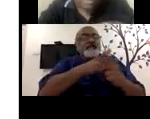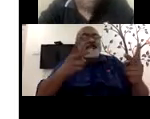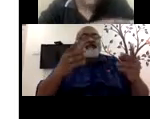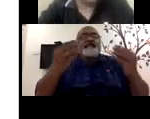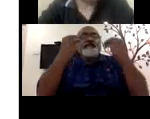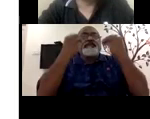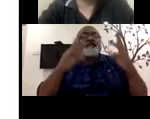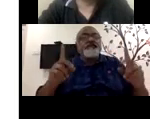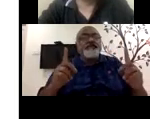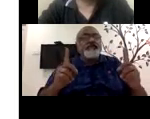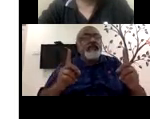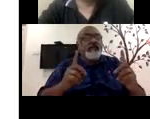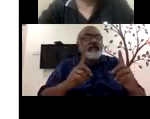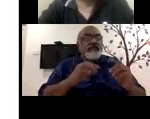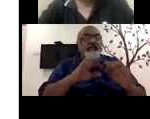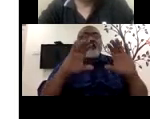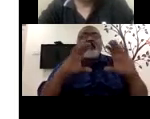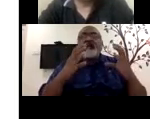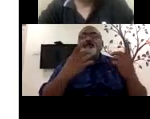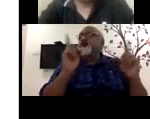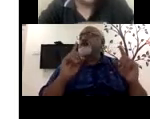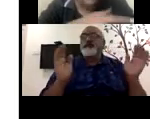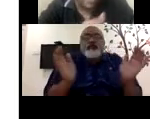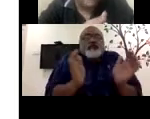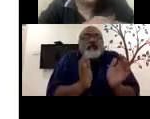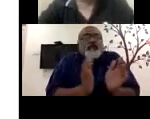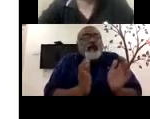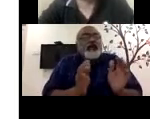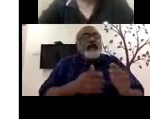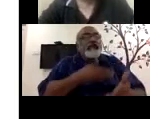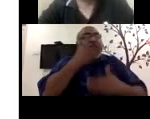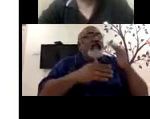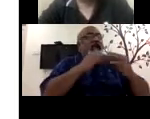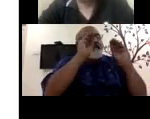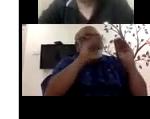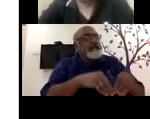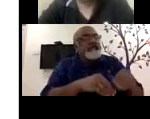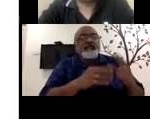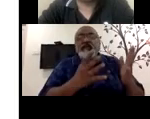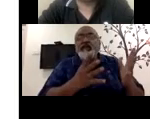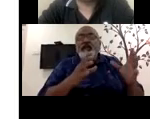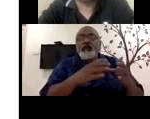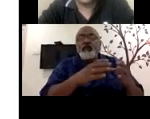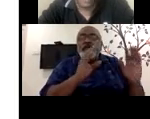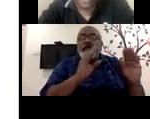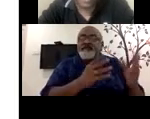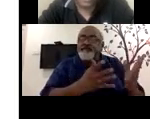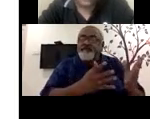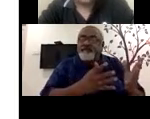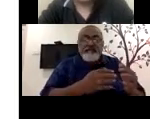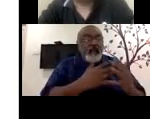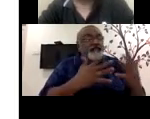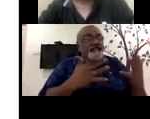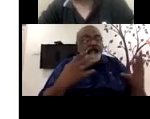Number of people classrooms are smaller. Number of training institutions are less, you know, with significantly less